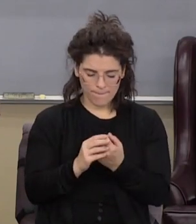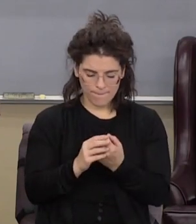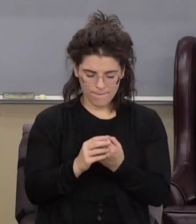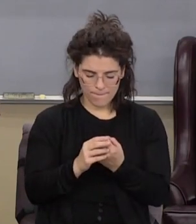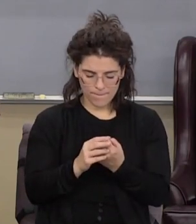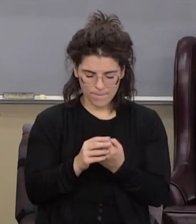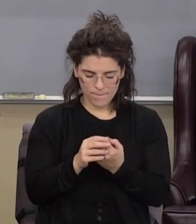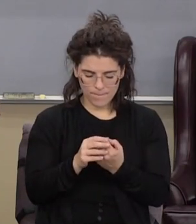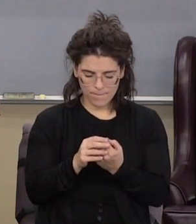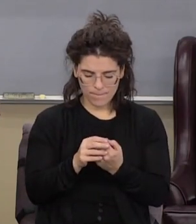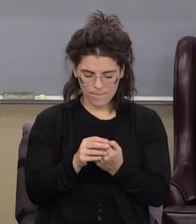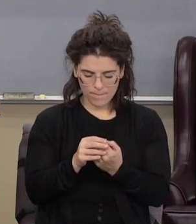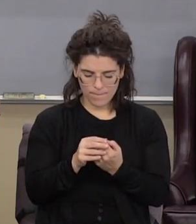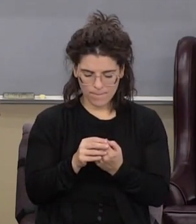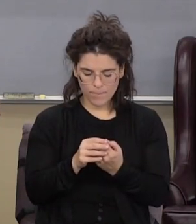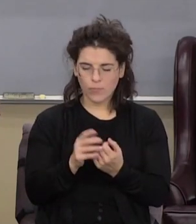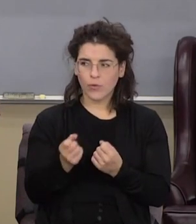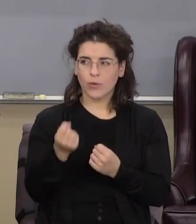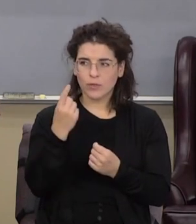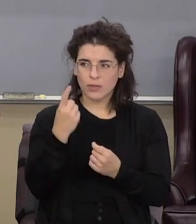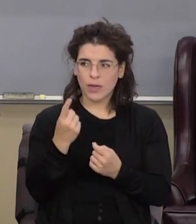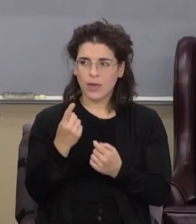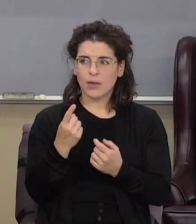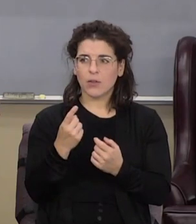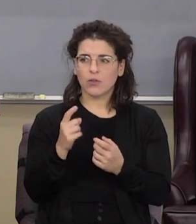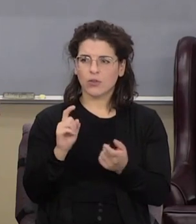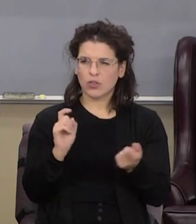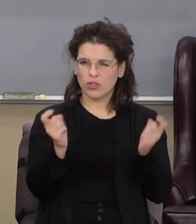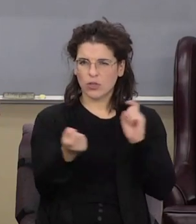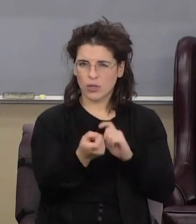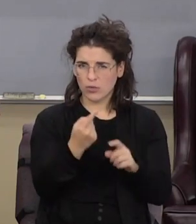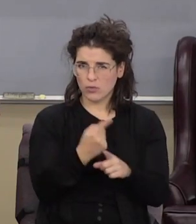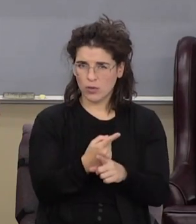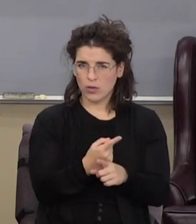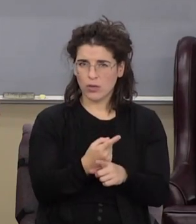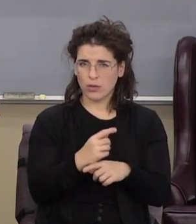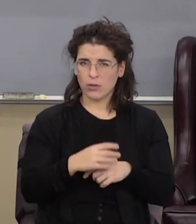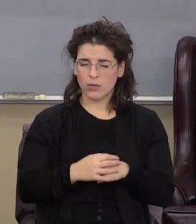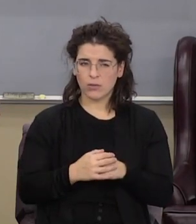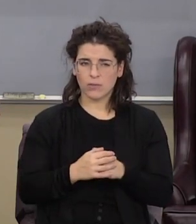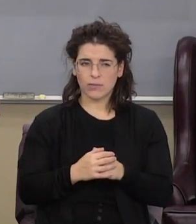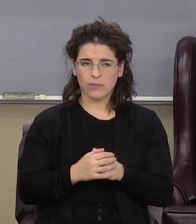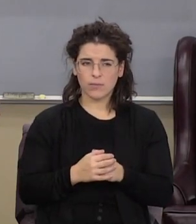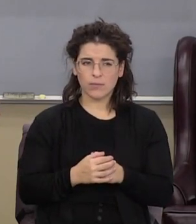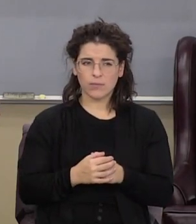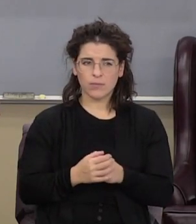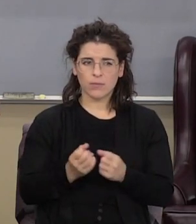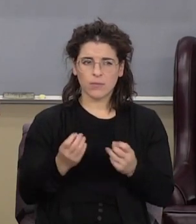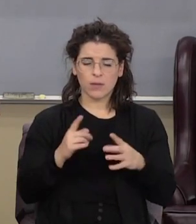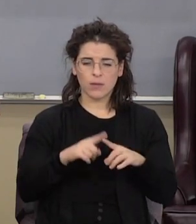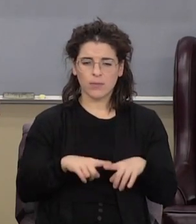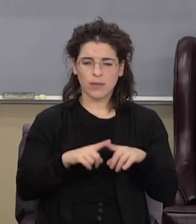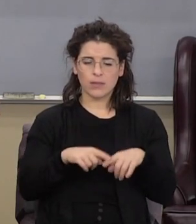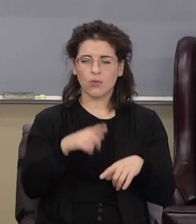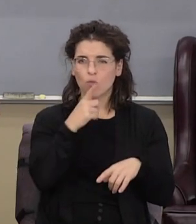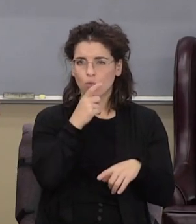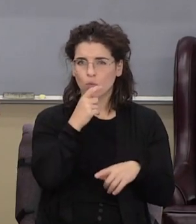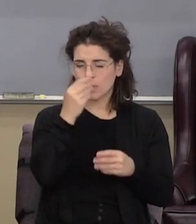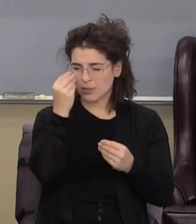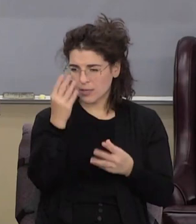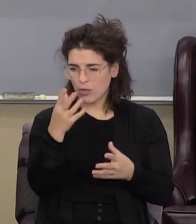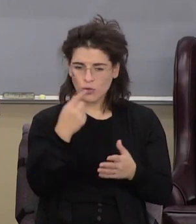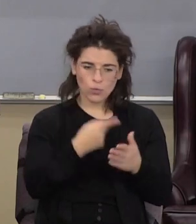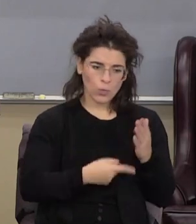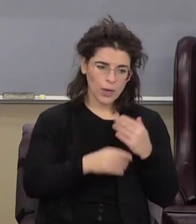You understand the shift there? A lot of it depends on who you think, who is who's telling you what